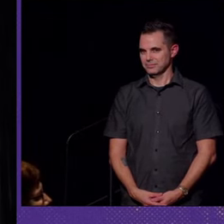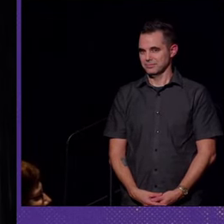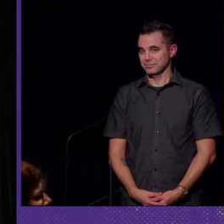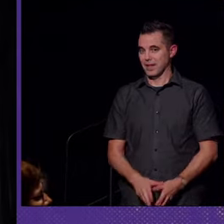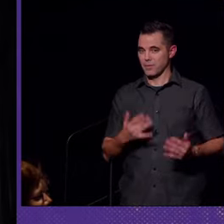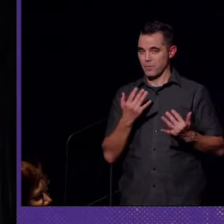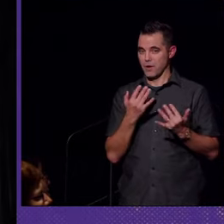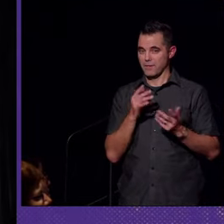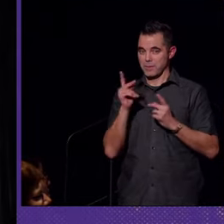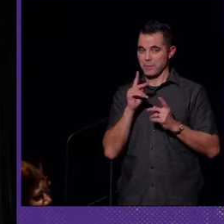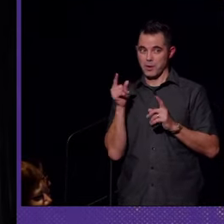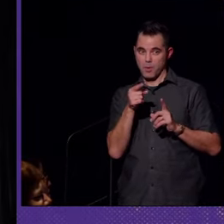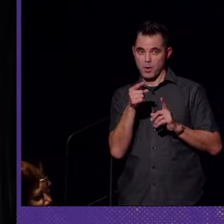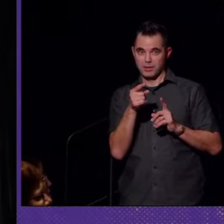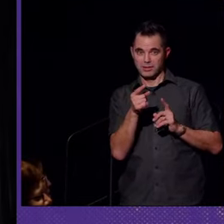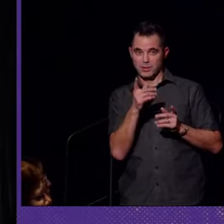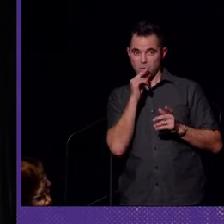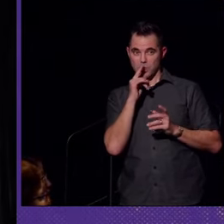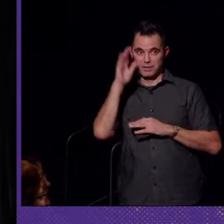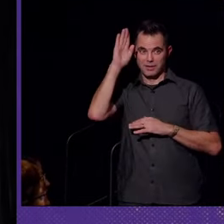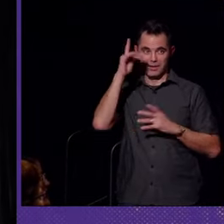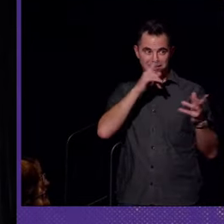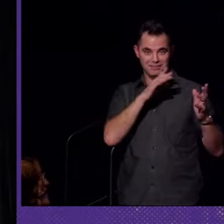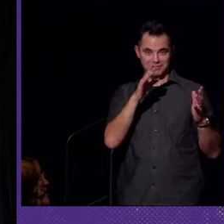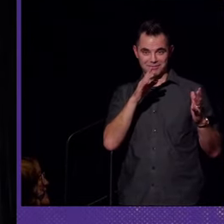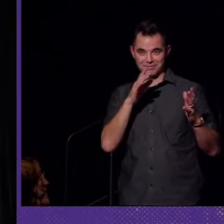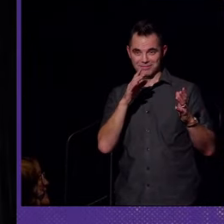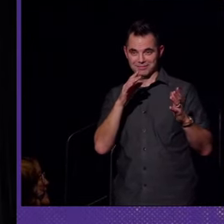I'm waiting for people to point to let me know who's got their hands.